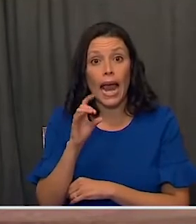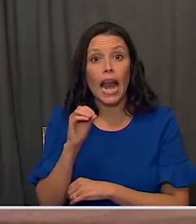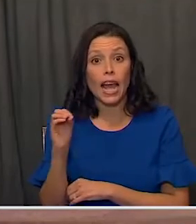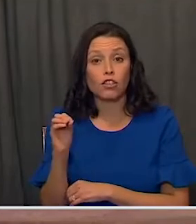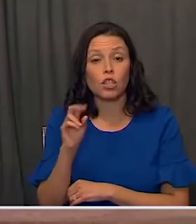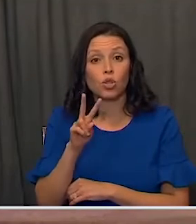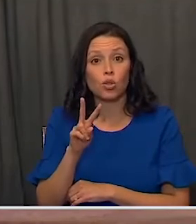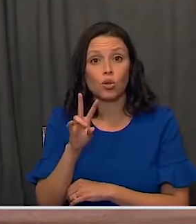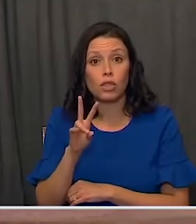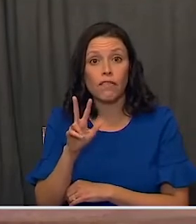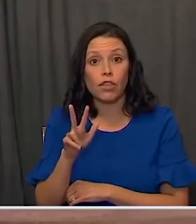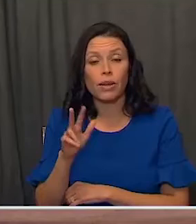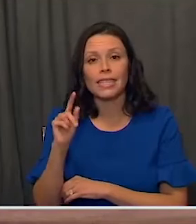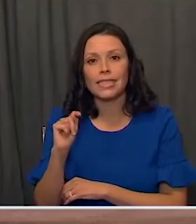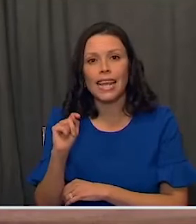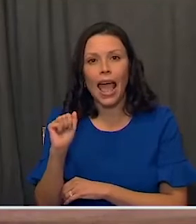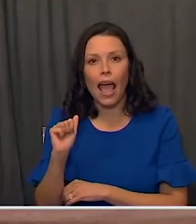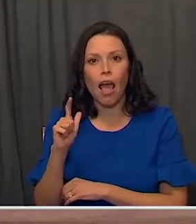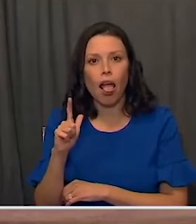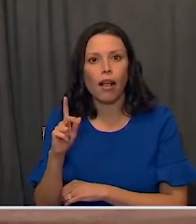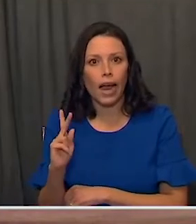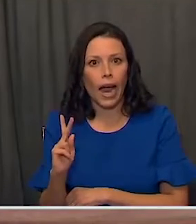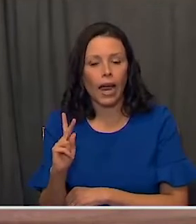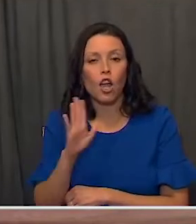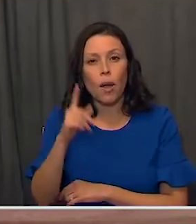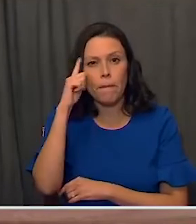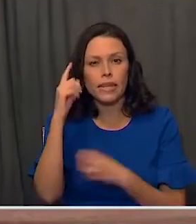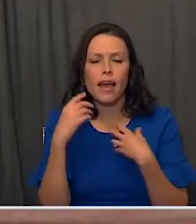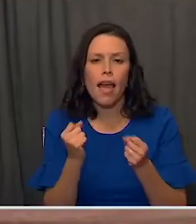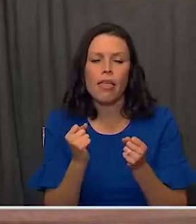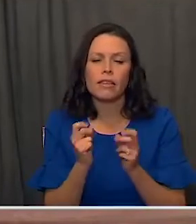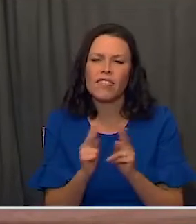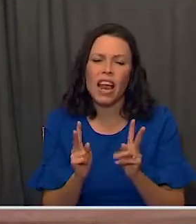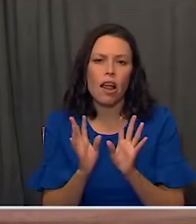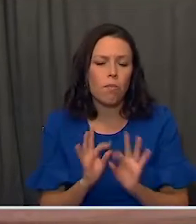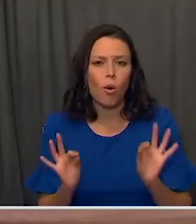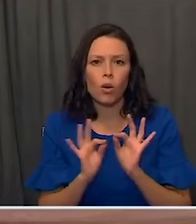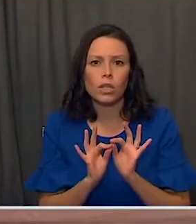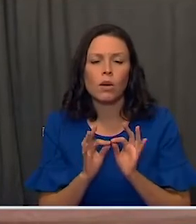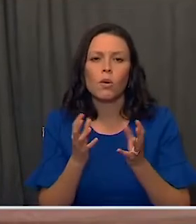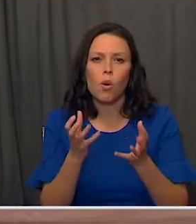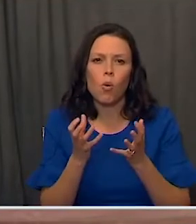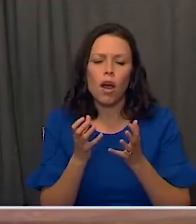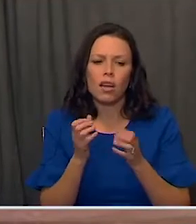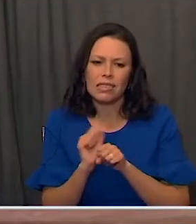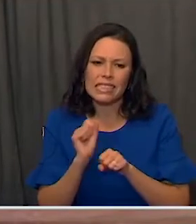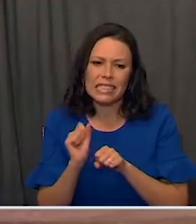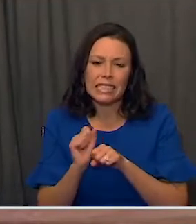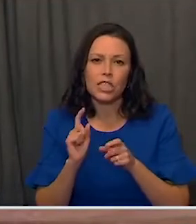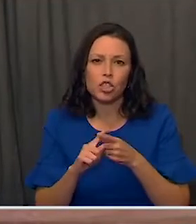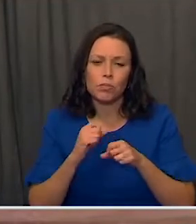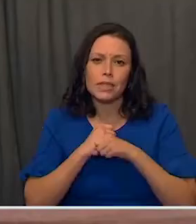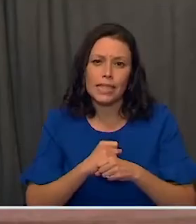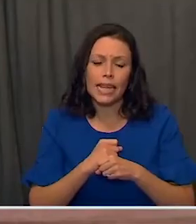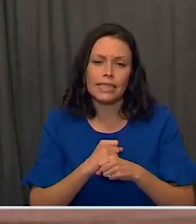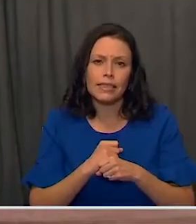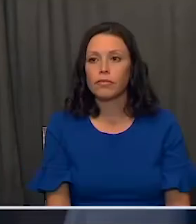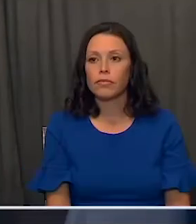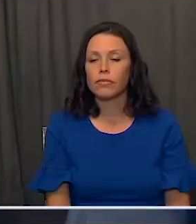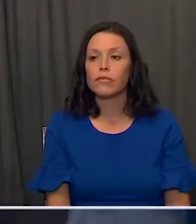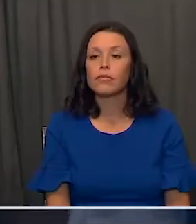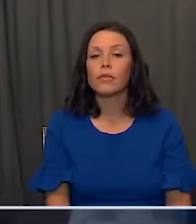-273-TALK. Your mental health is critically important and we want to do all we can to protect it.